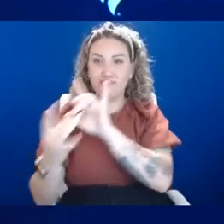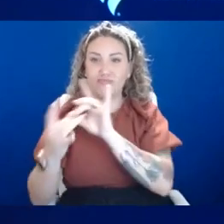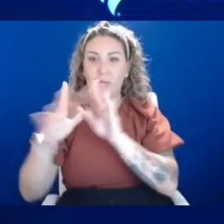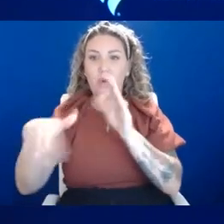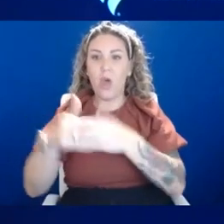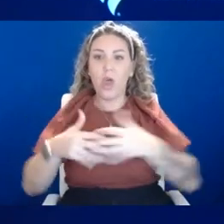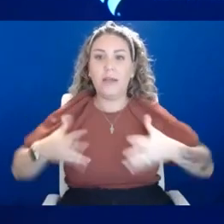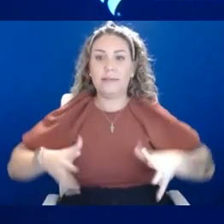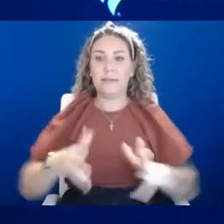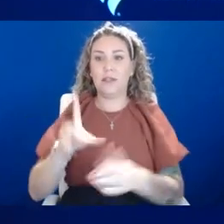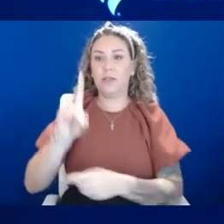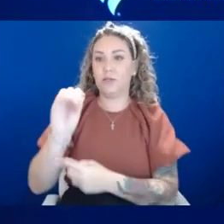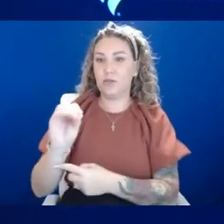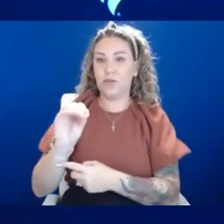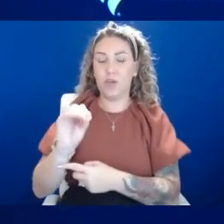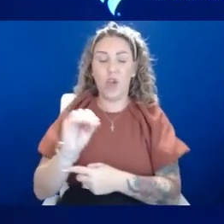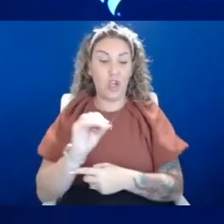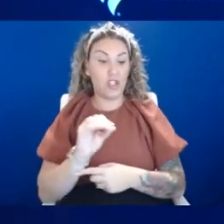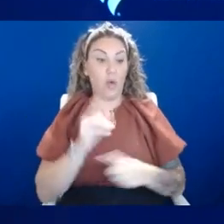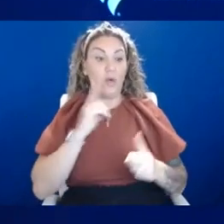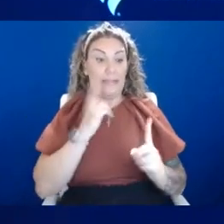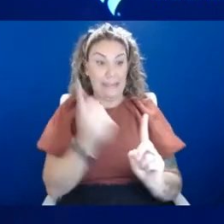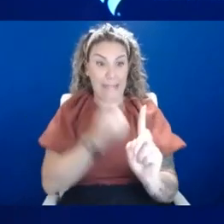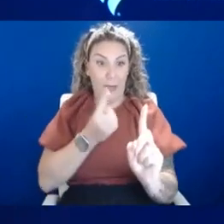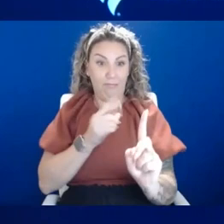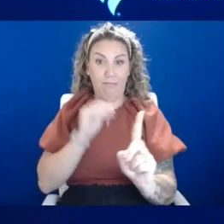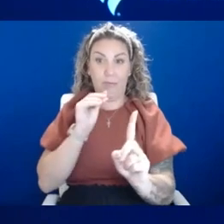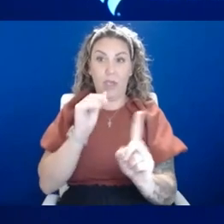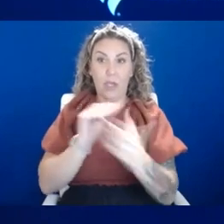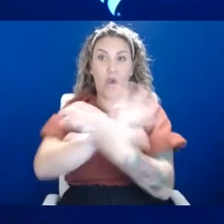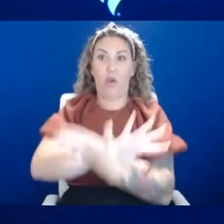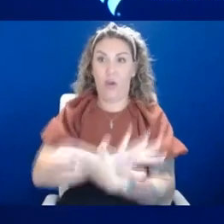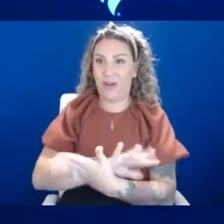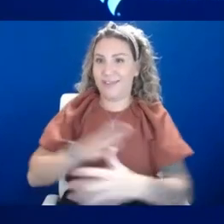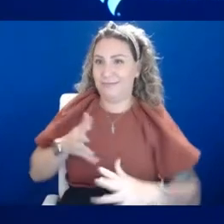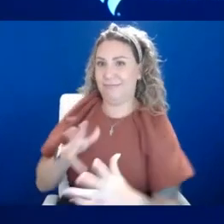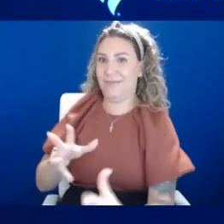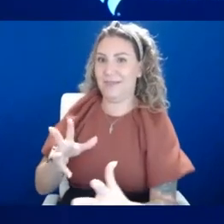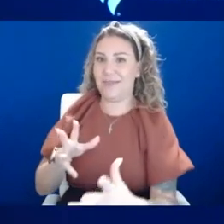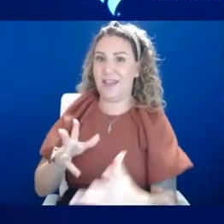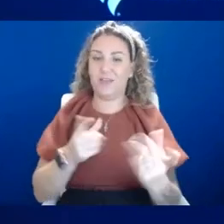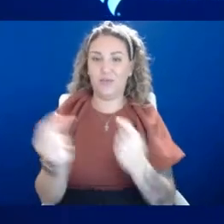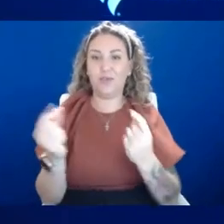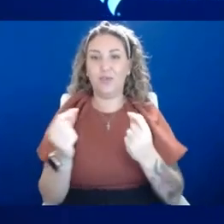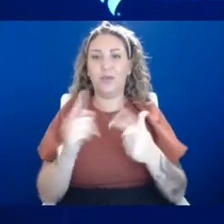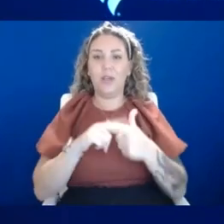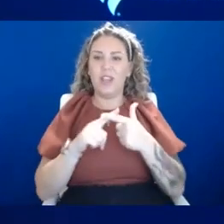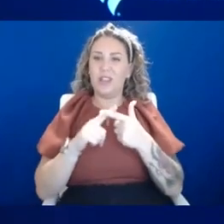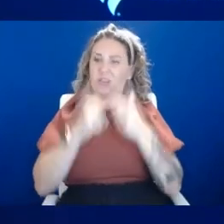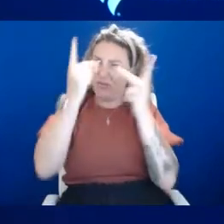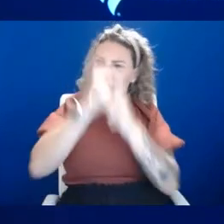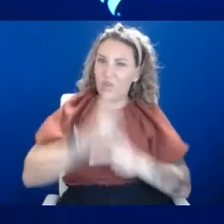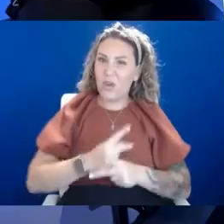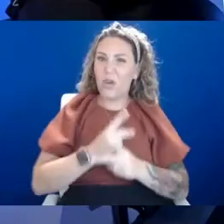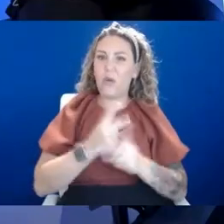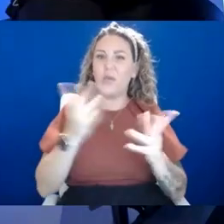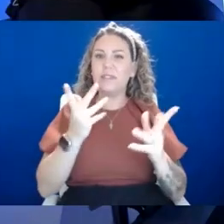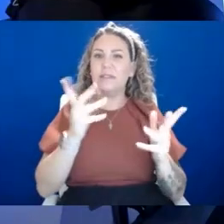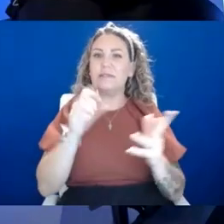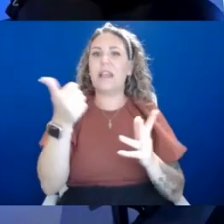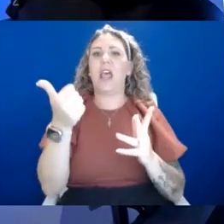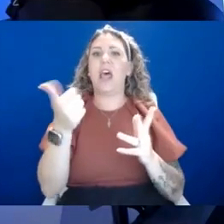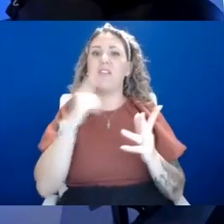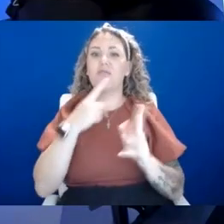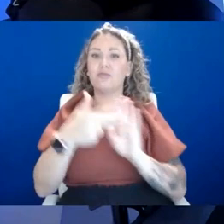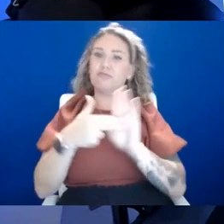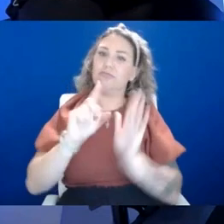anxiety about something and then functional impairment. And then we can try to, you know, piece together what the other unifying diagnosis is from the other symptoms. But you can have